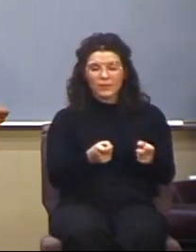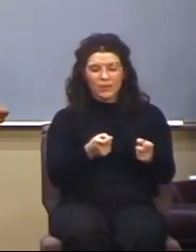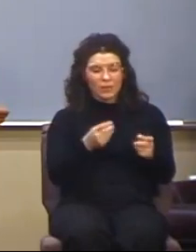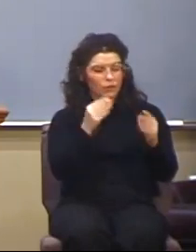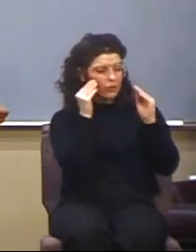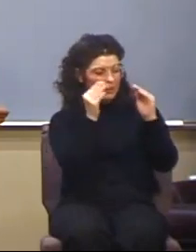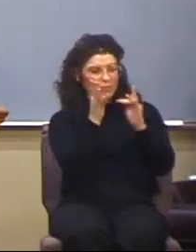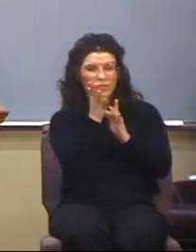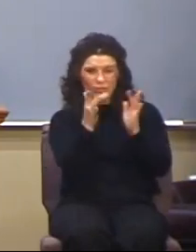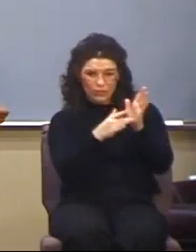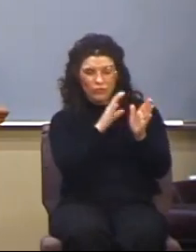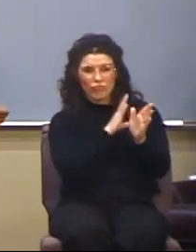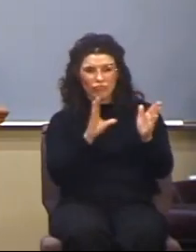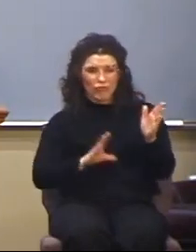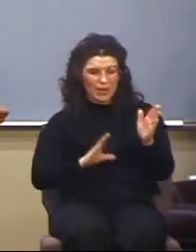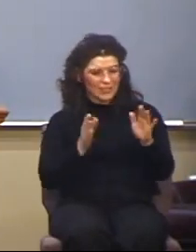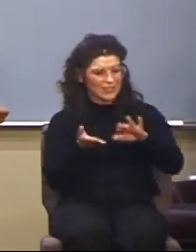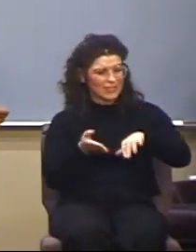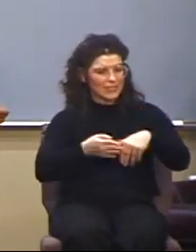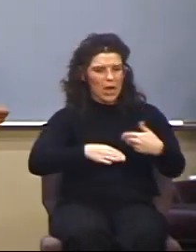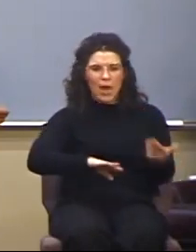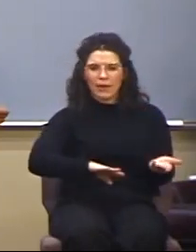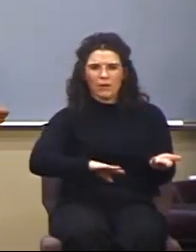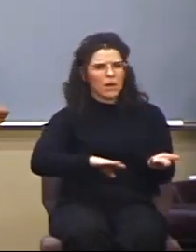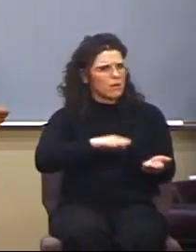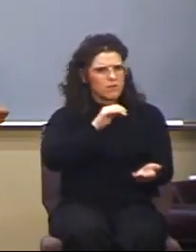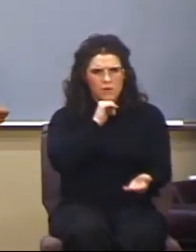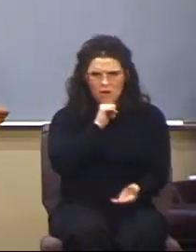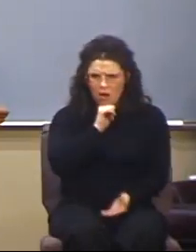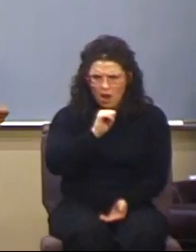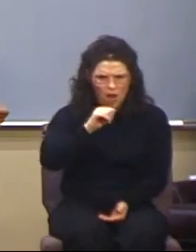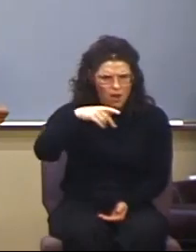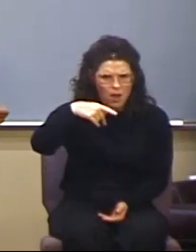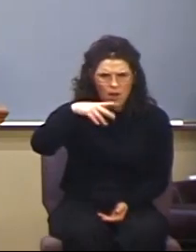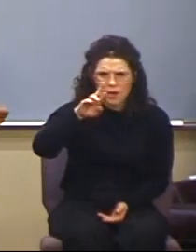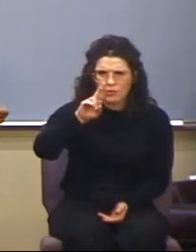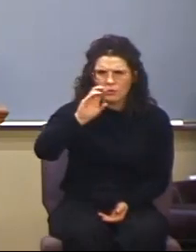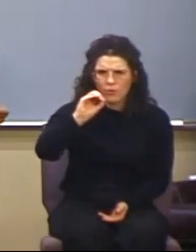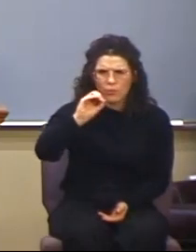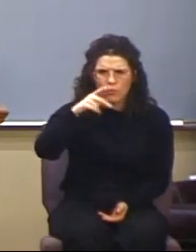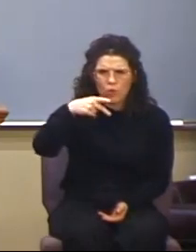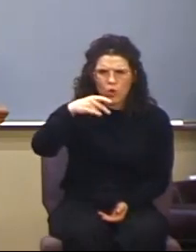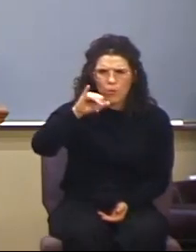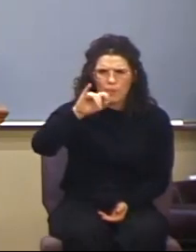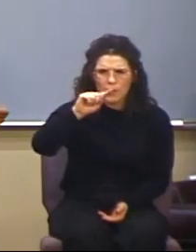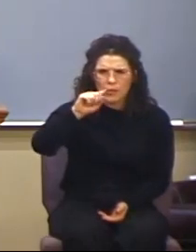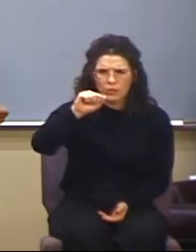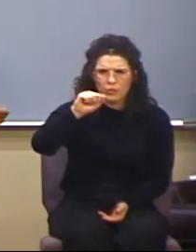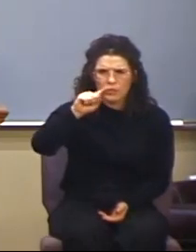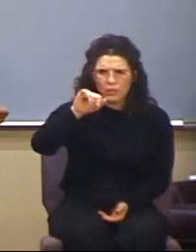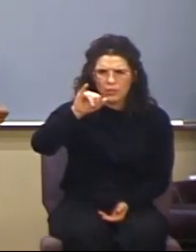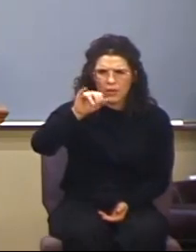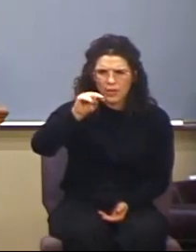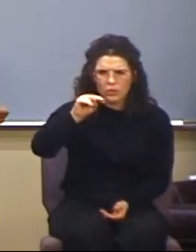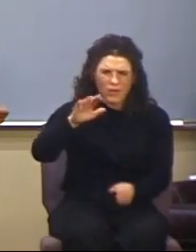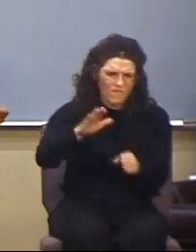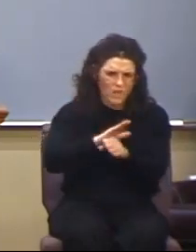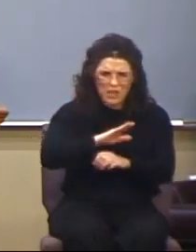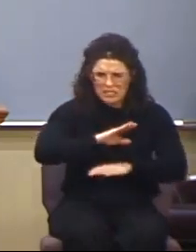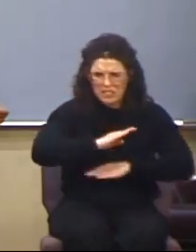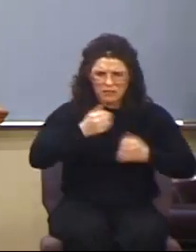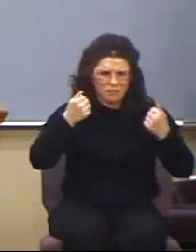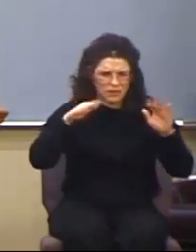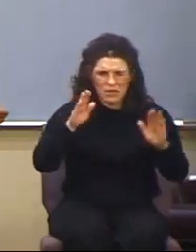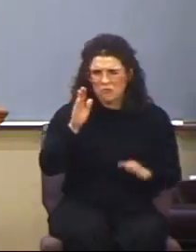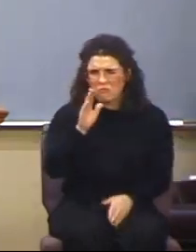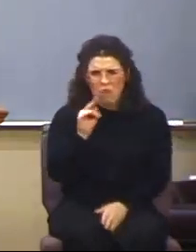died, not as a propitiation, but he died as a mere mortal man. In